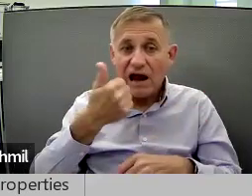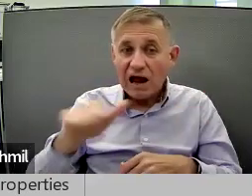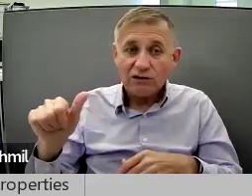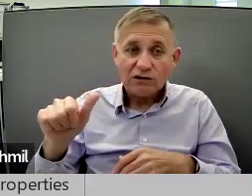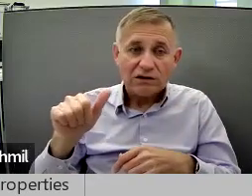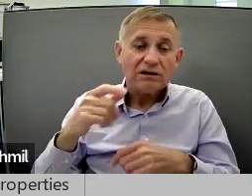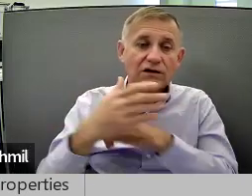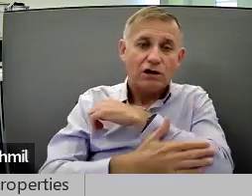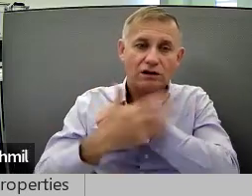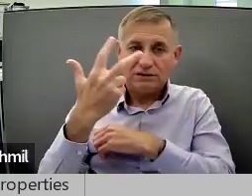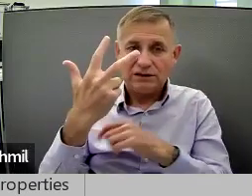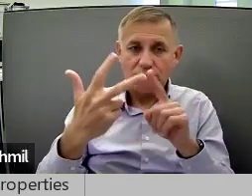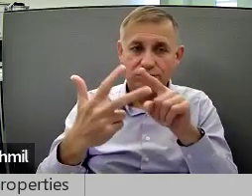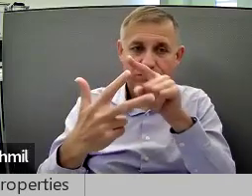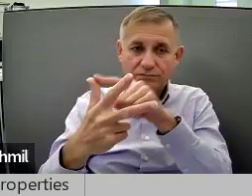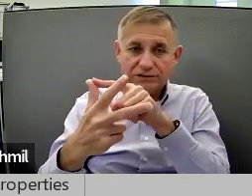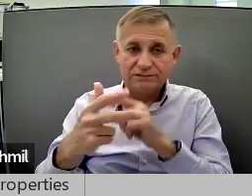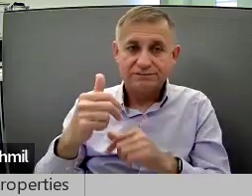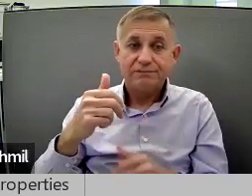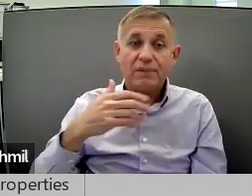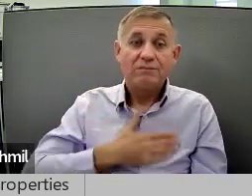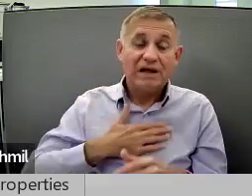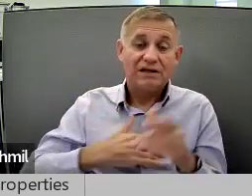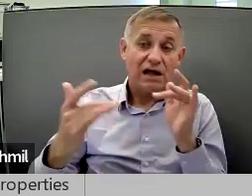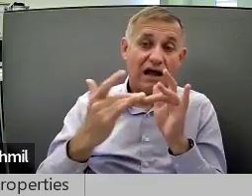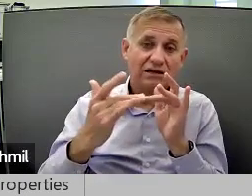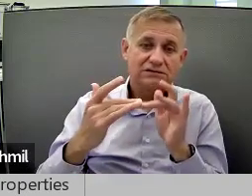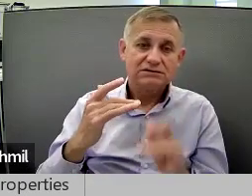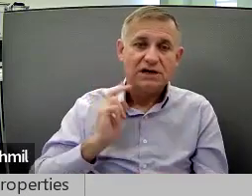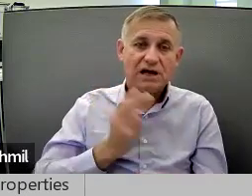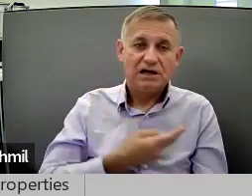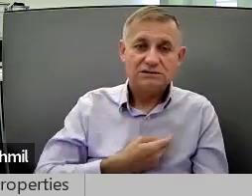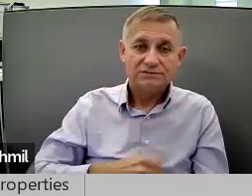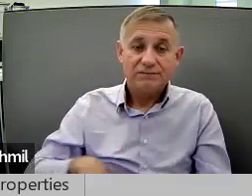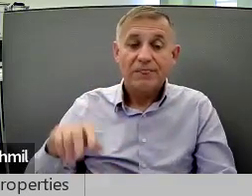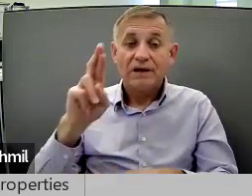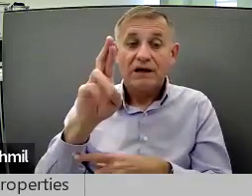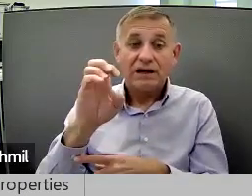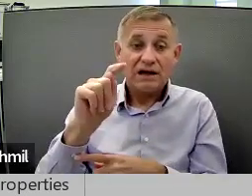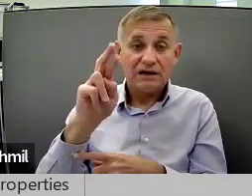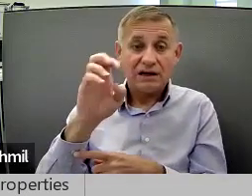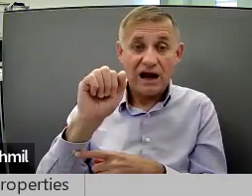and lives in any of these three counties, please contact us.